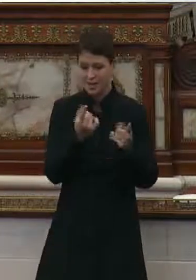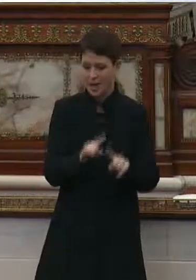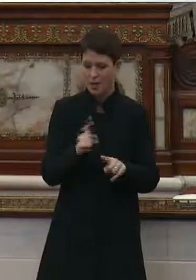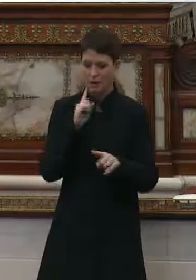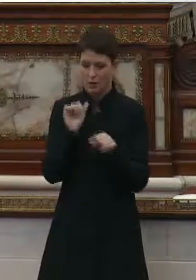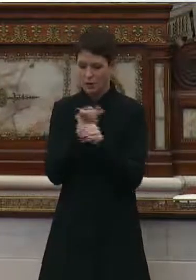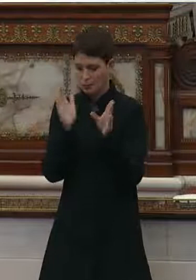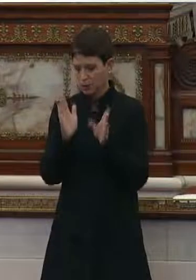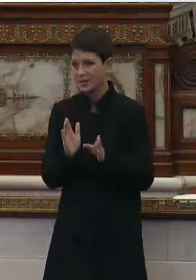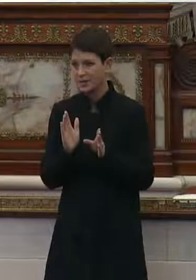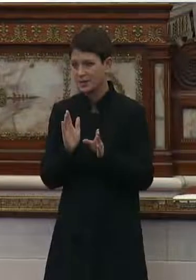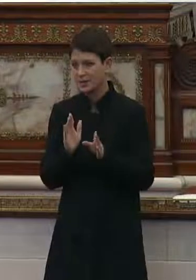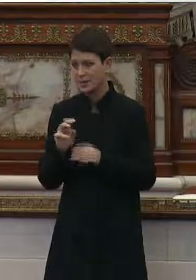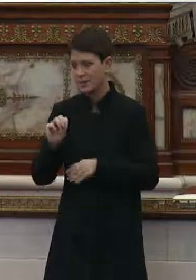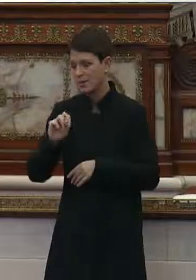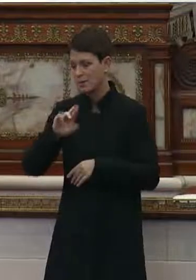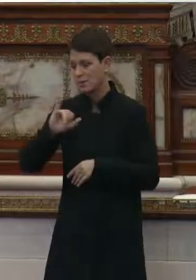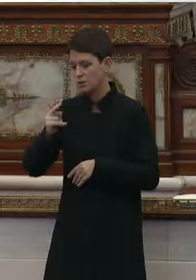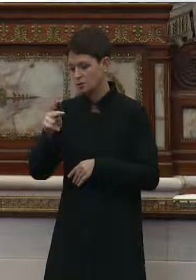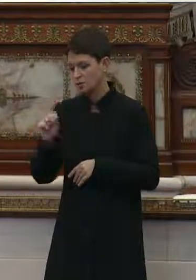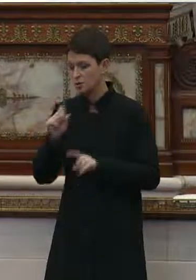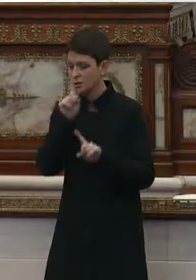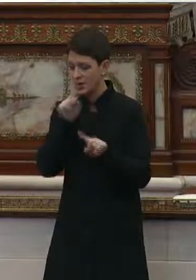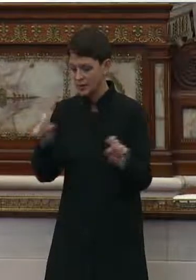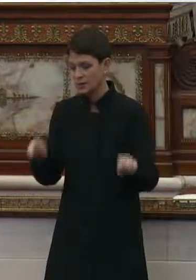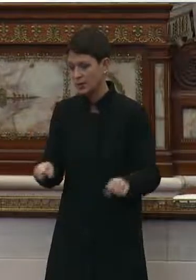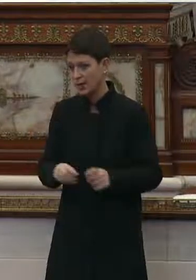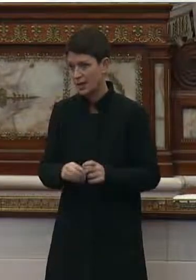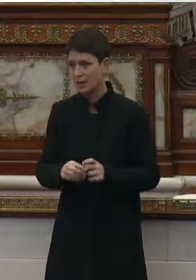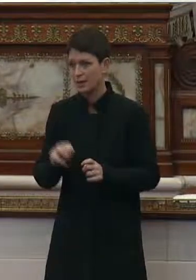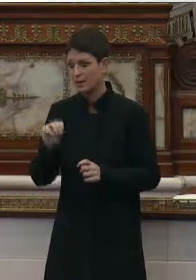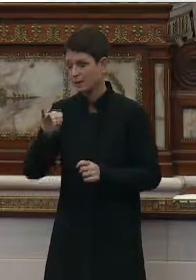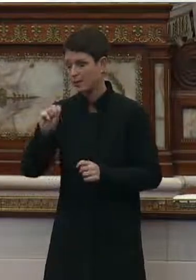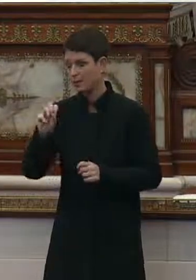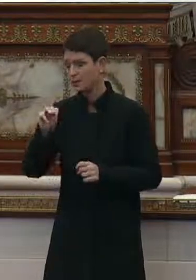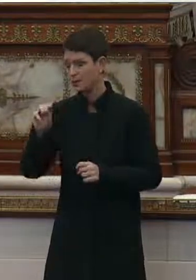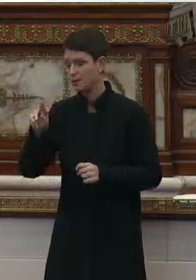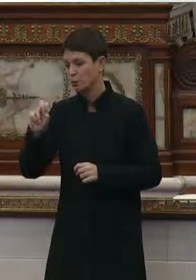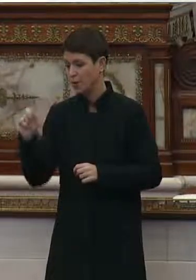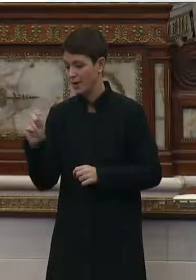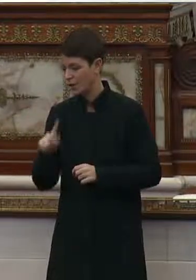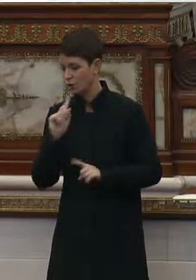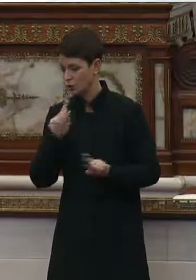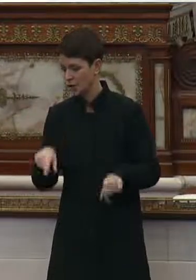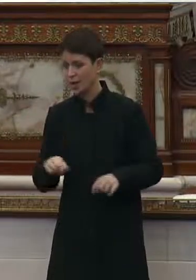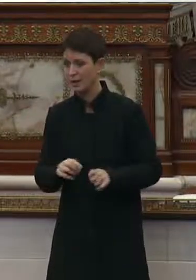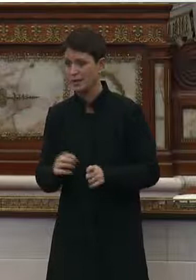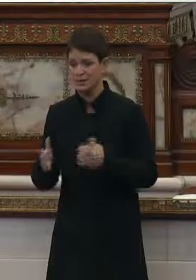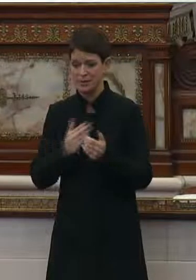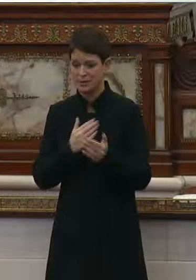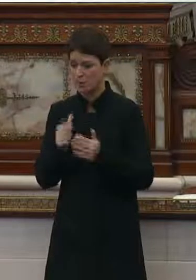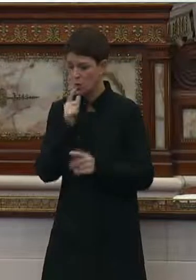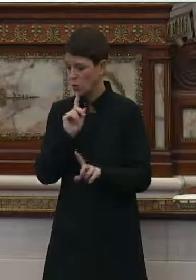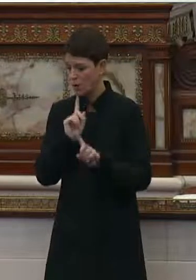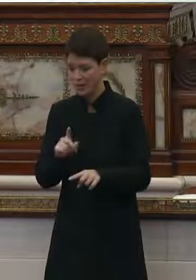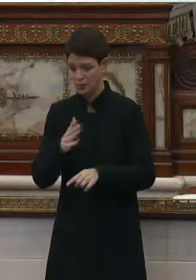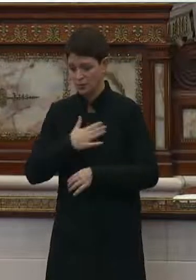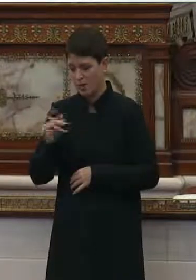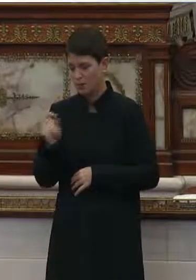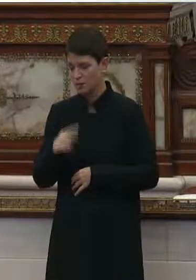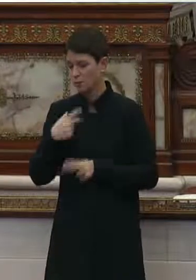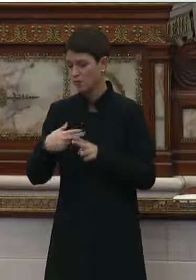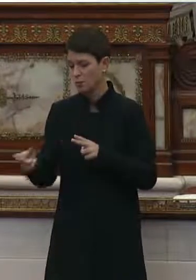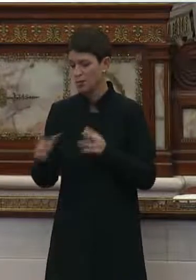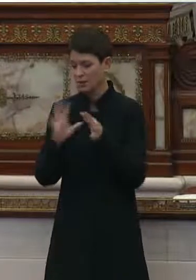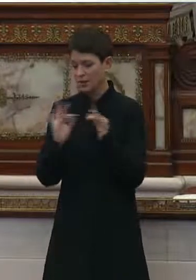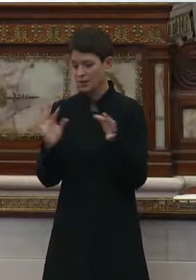employees. Mr. Jones, you can answer that question. Ms. Moore, you can answer that question. It doesn't matter who answers it, but if you could briefly